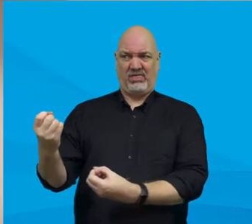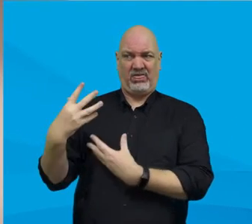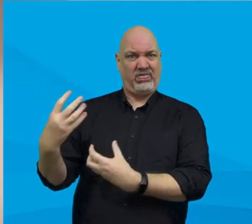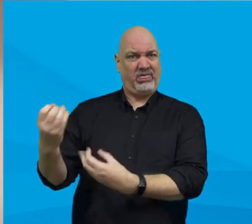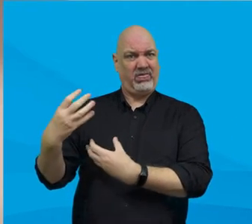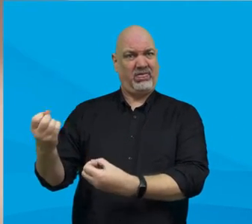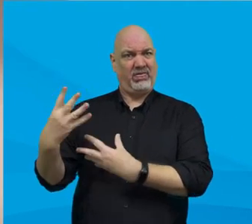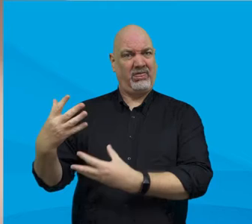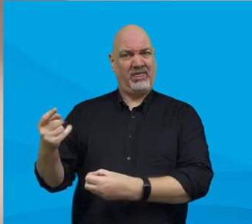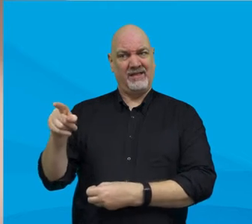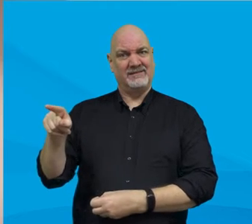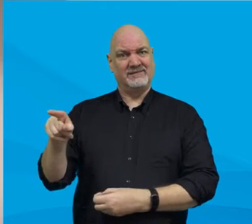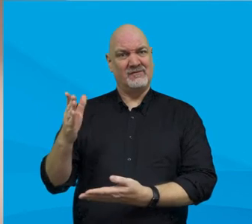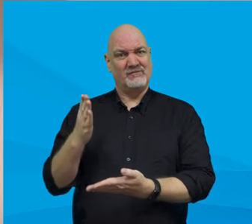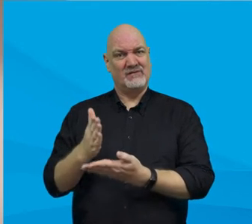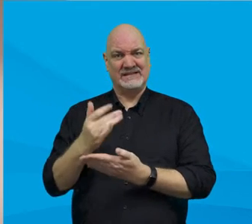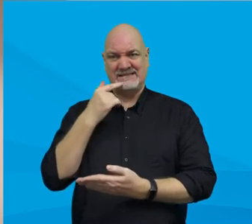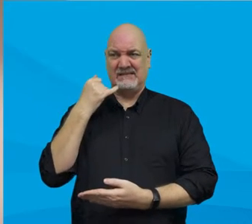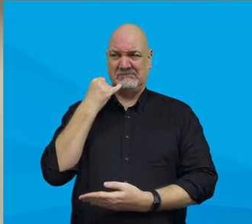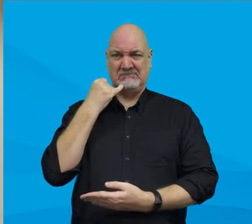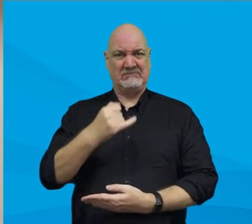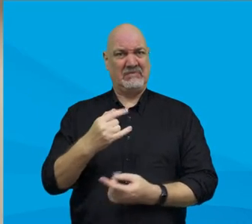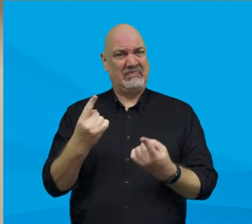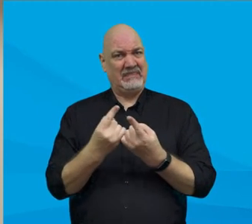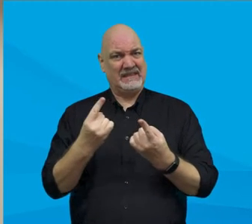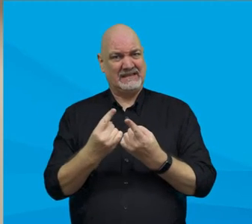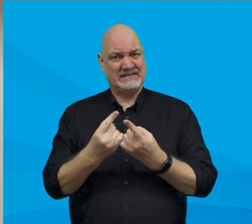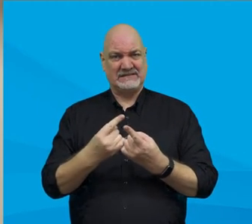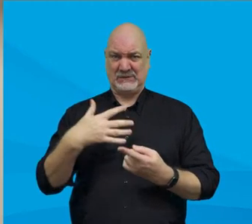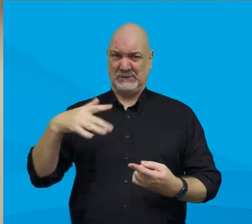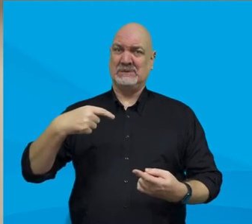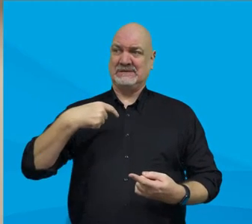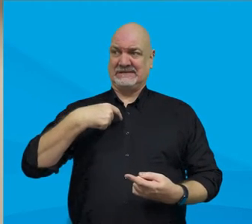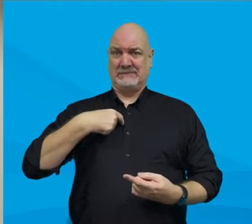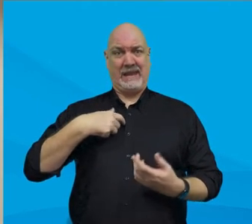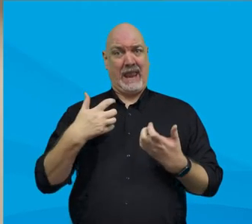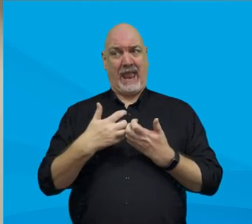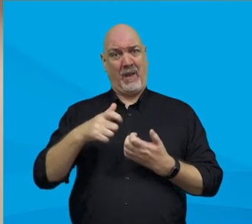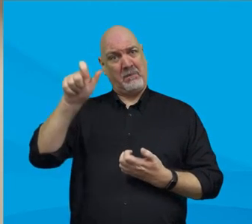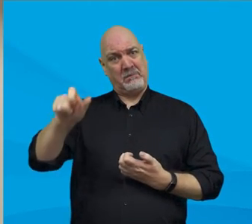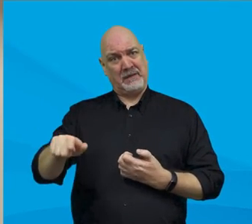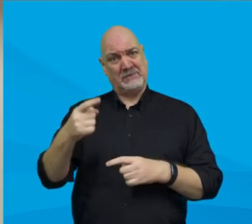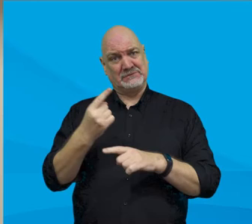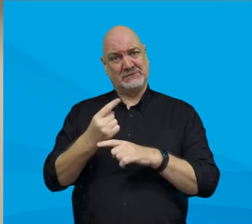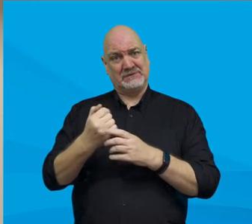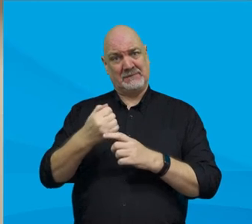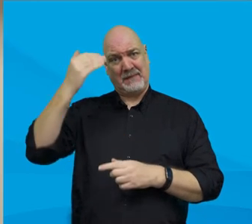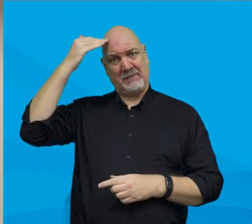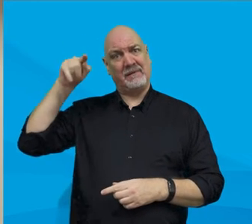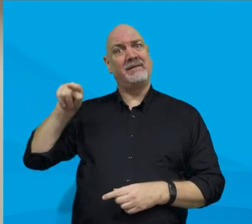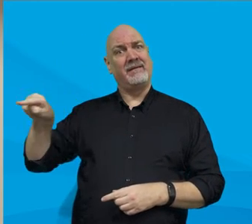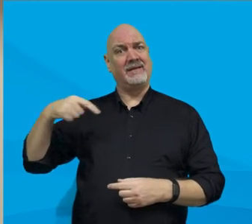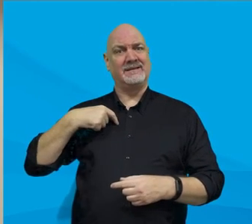and the patients say really rude things to her. It really hurts me that the way that patients have been